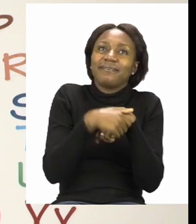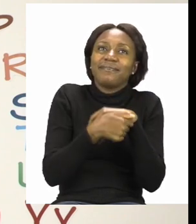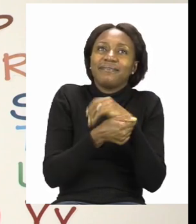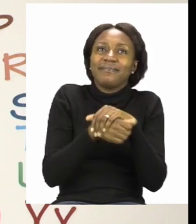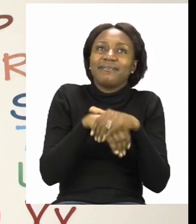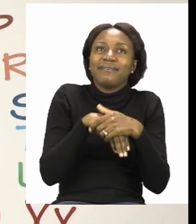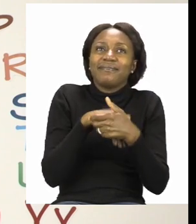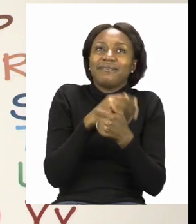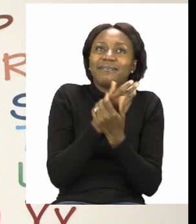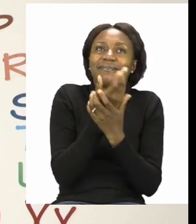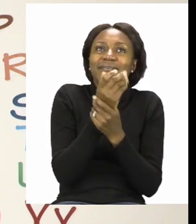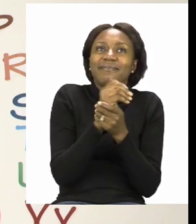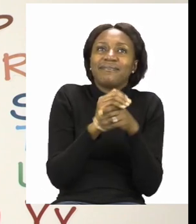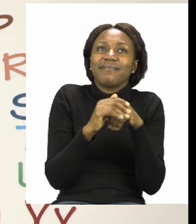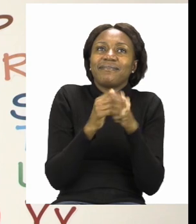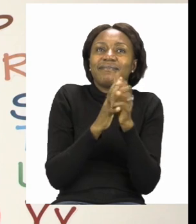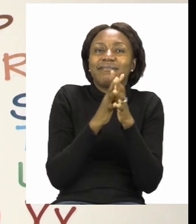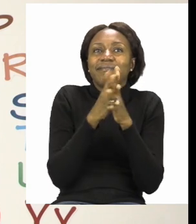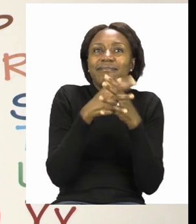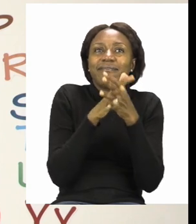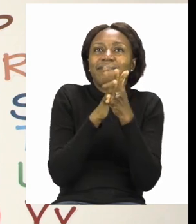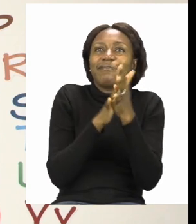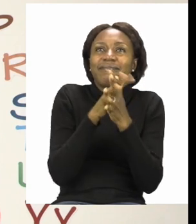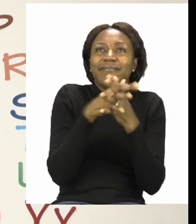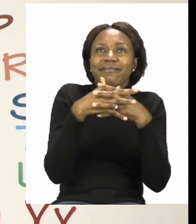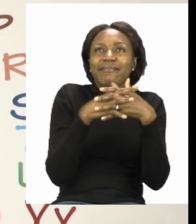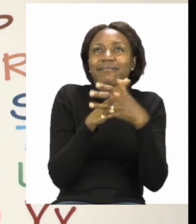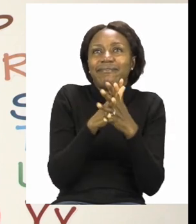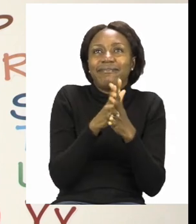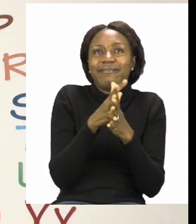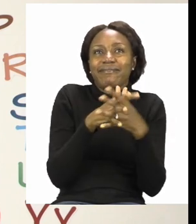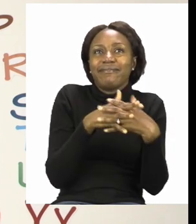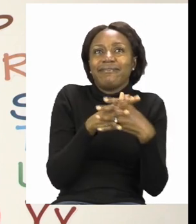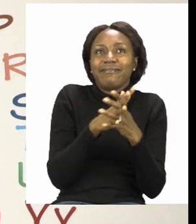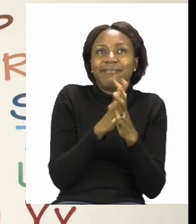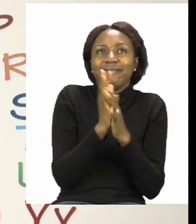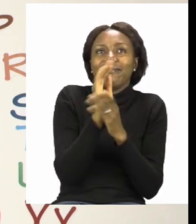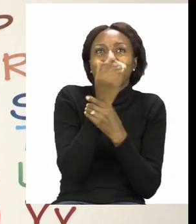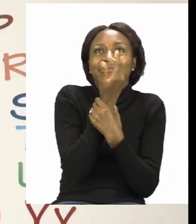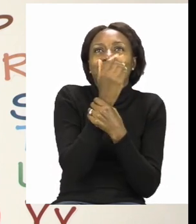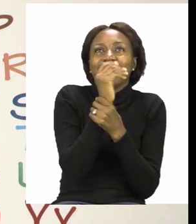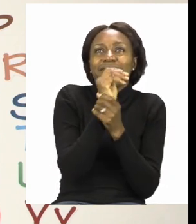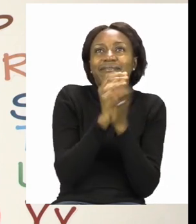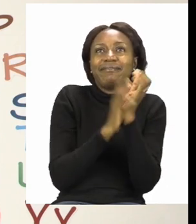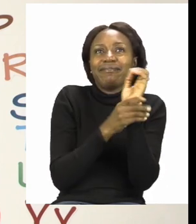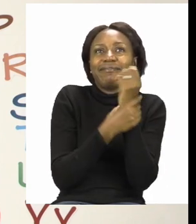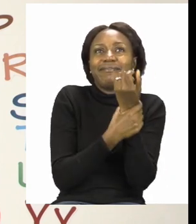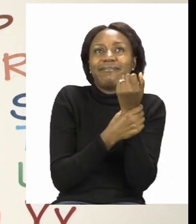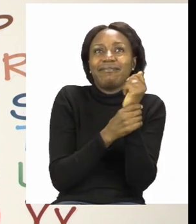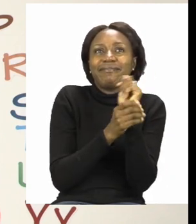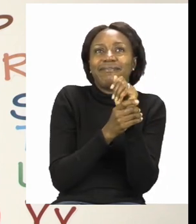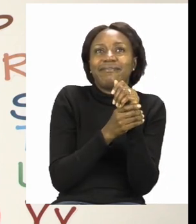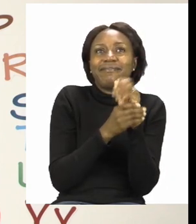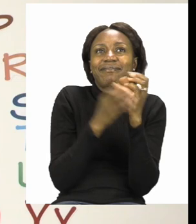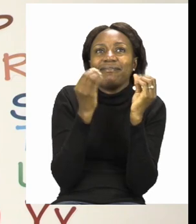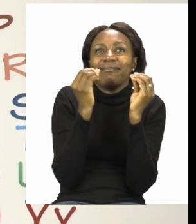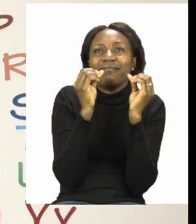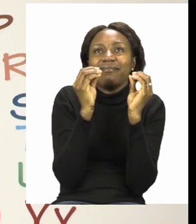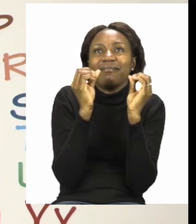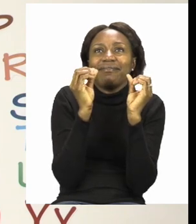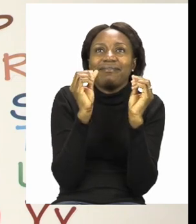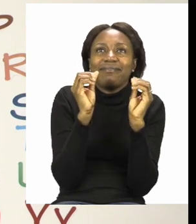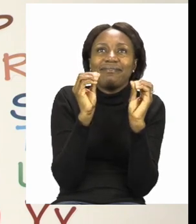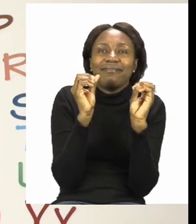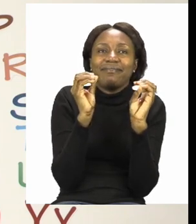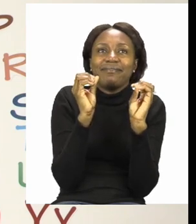good, in between our fingers, on our wrists, and on our fingertips too.